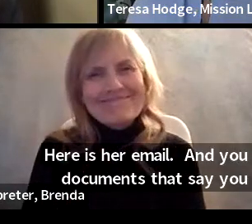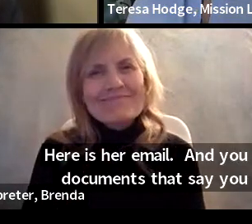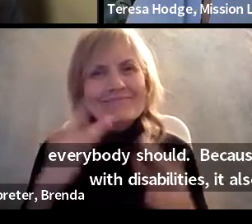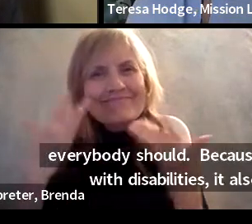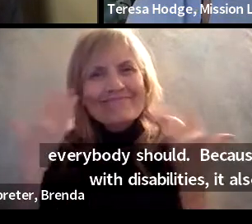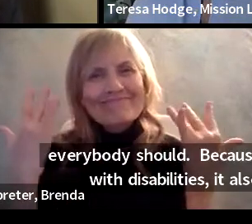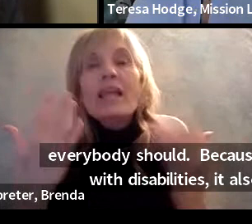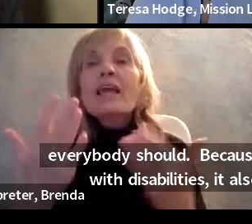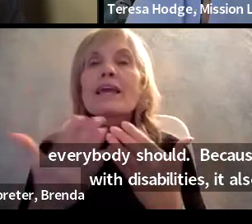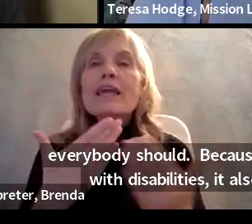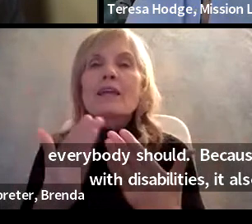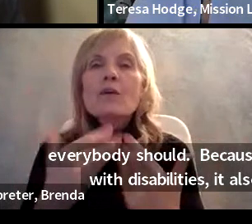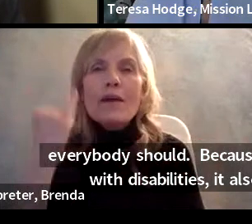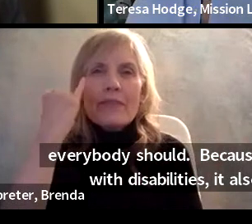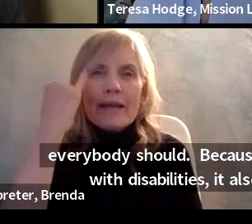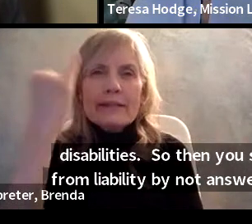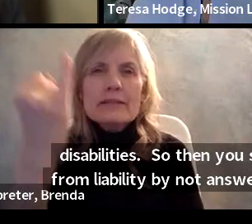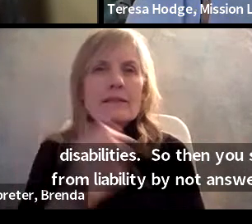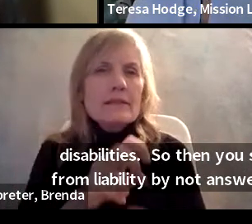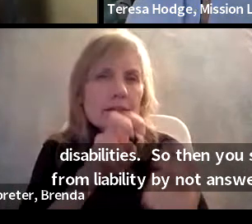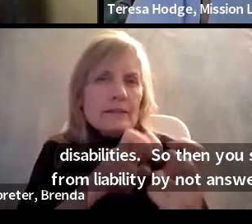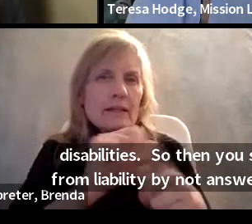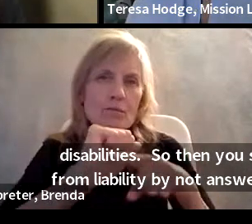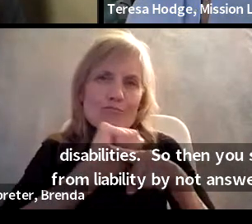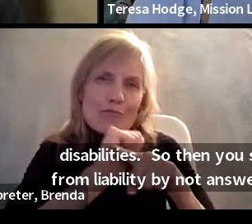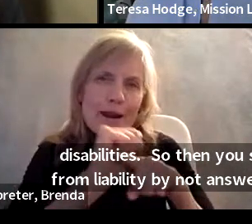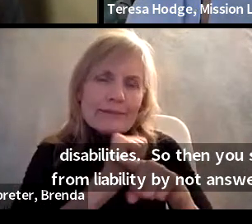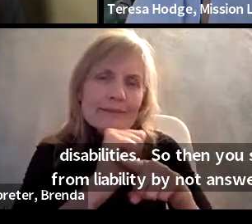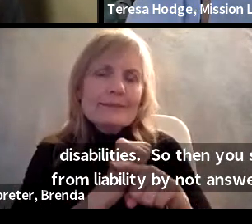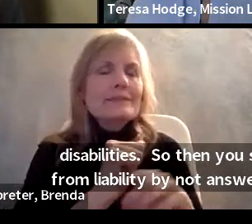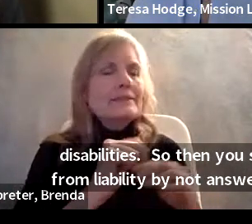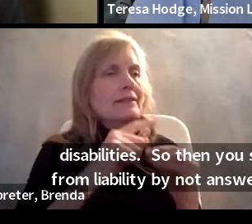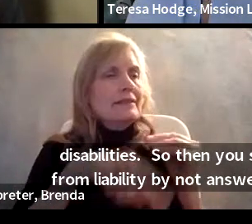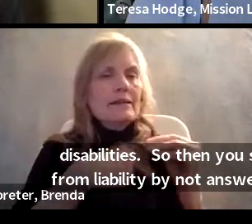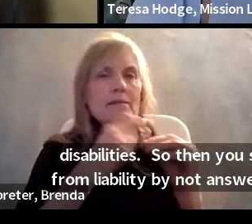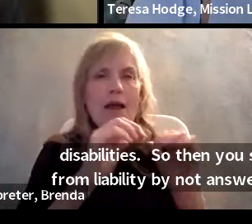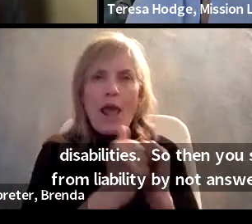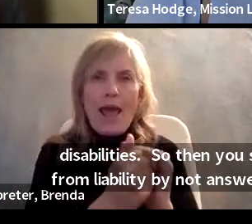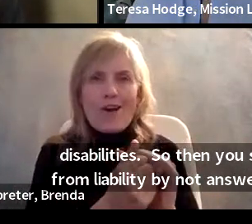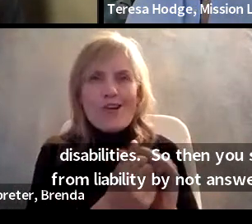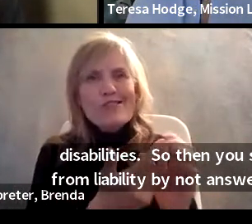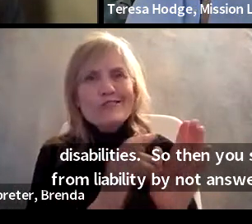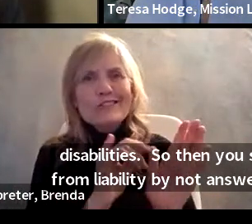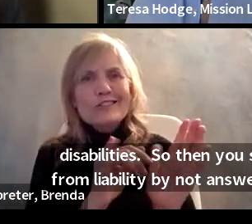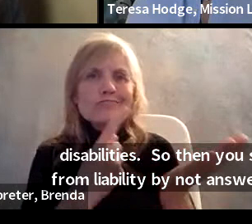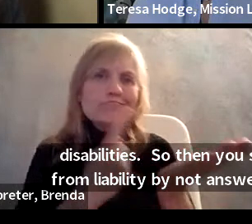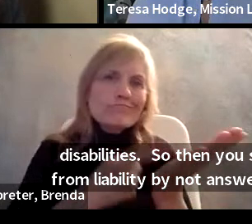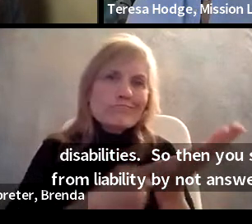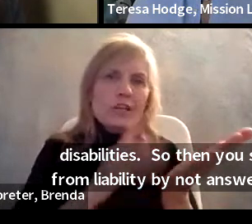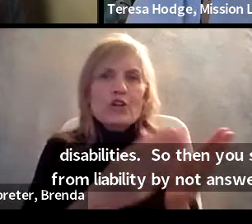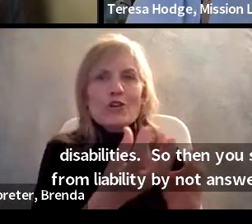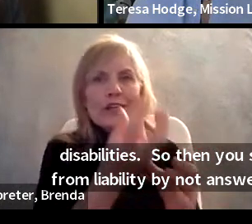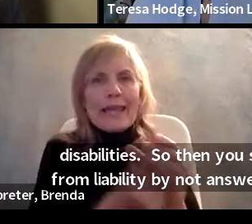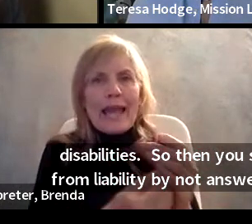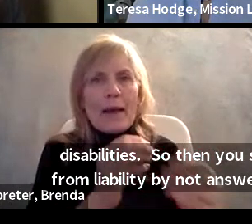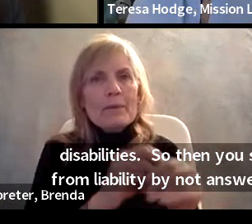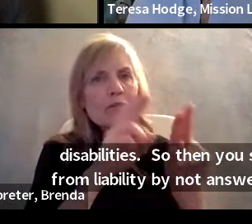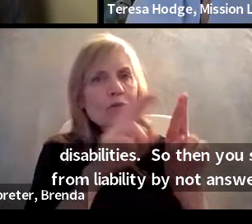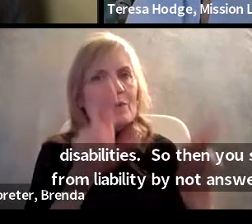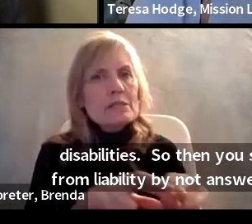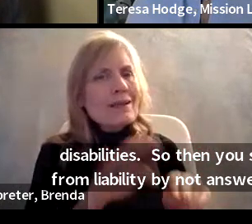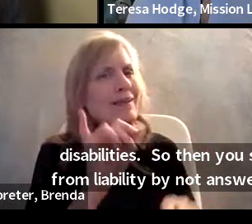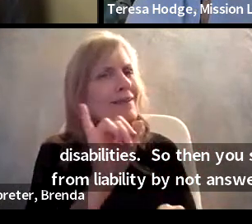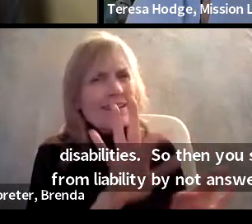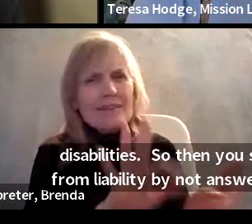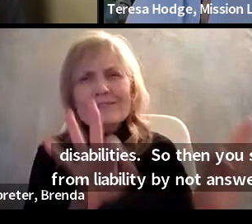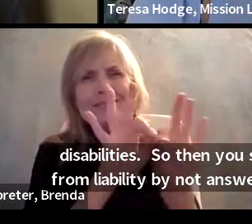idea of workshopping how to answer the question about the gap in your resume is really, really important. And you can talk in